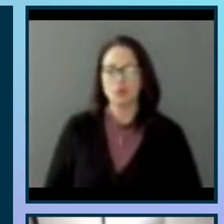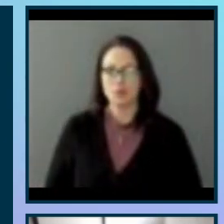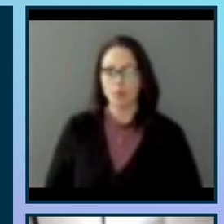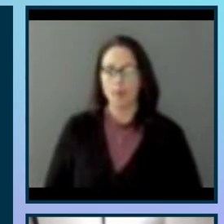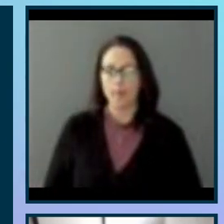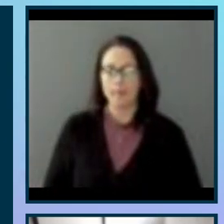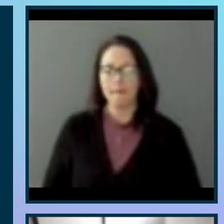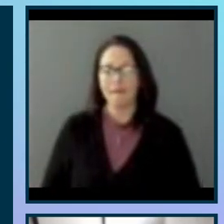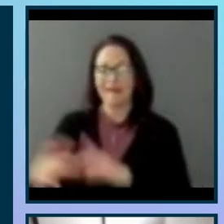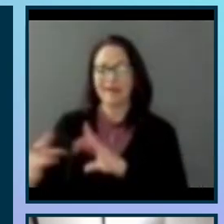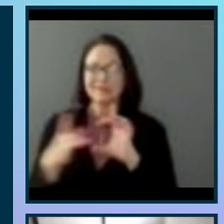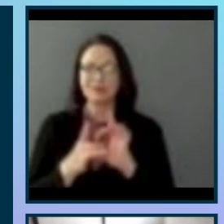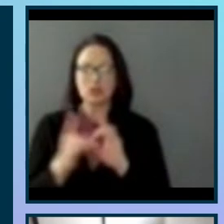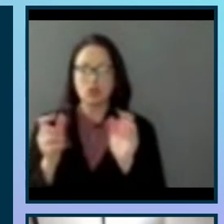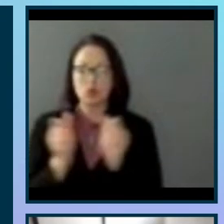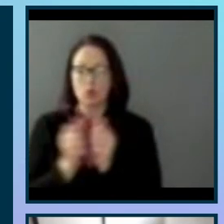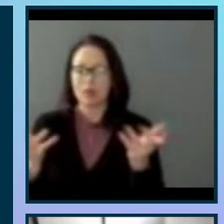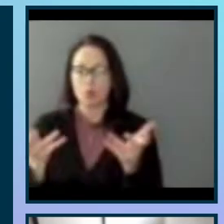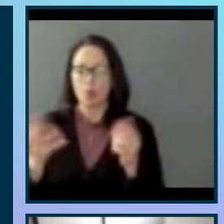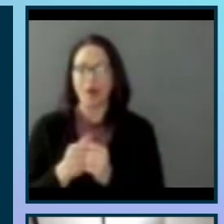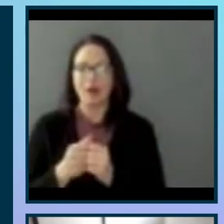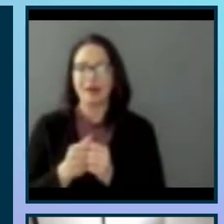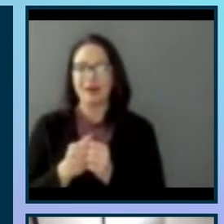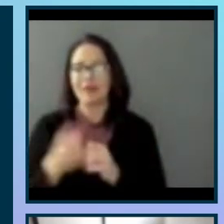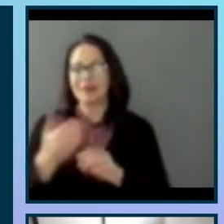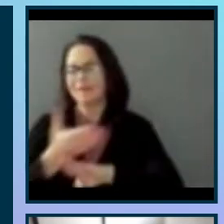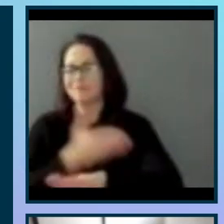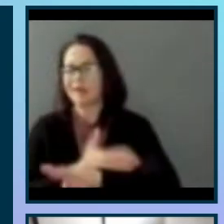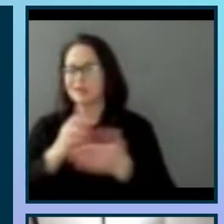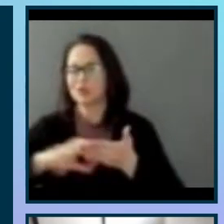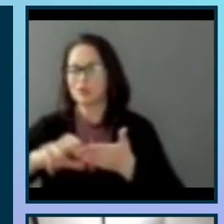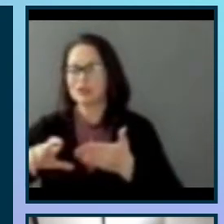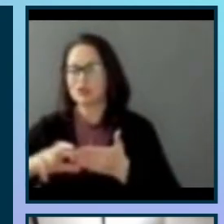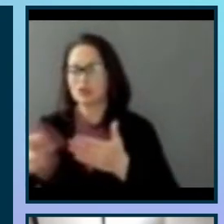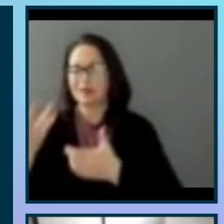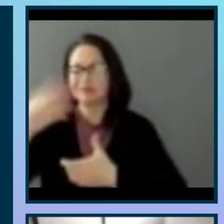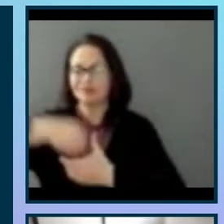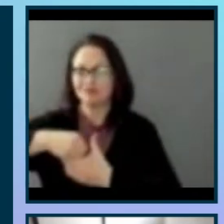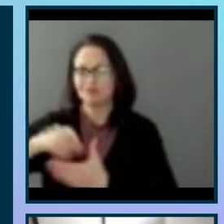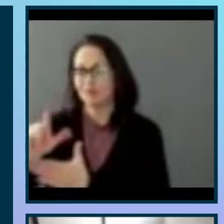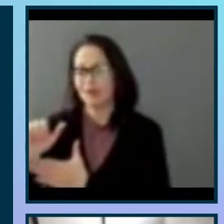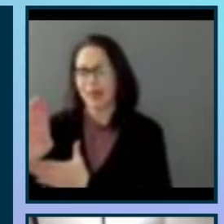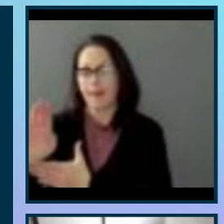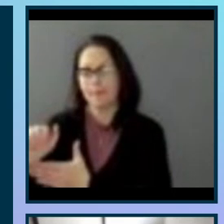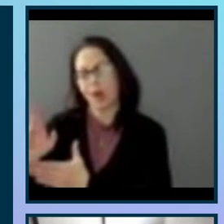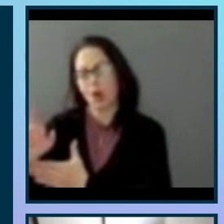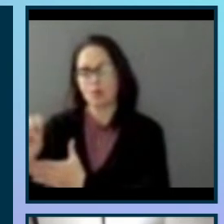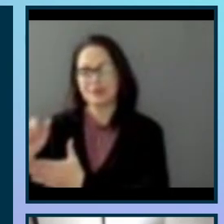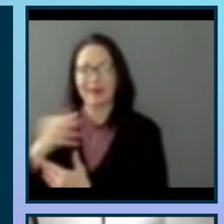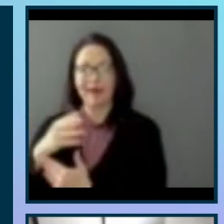conjunction with the Advanced Research and Inclusion and Scheme Accessibility Lab, ARISTA, and NASA.